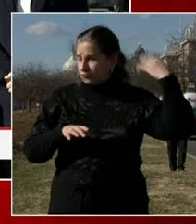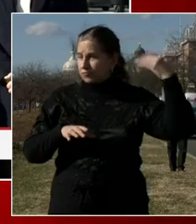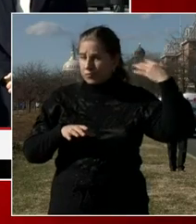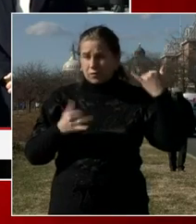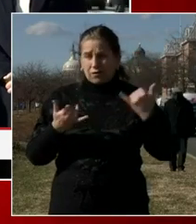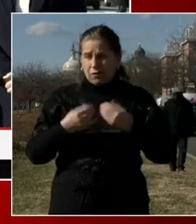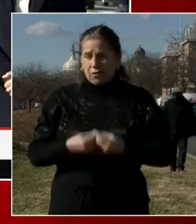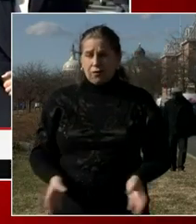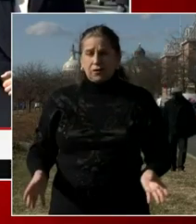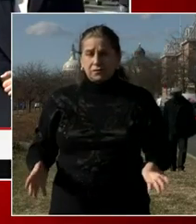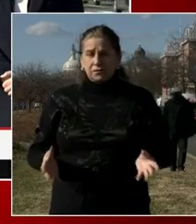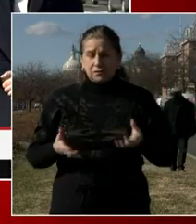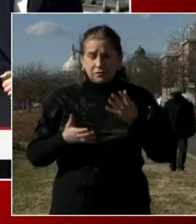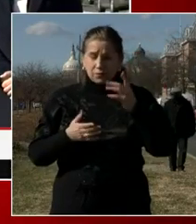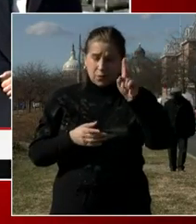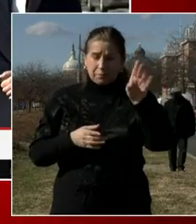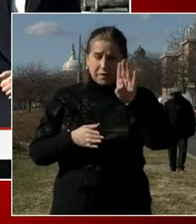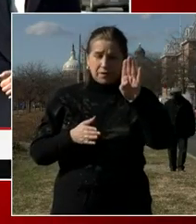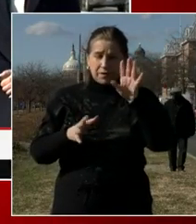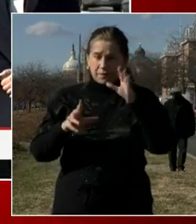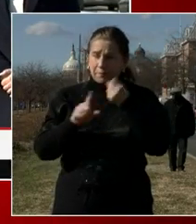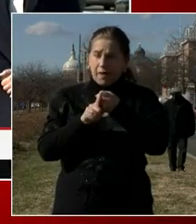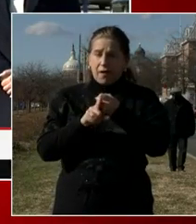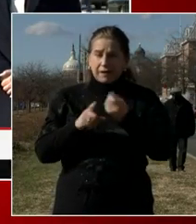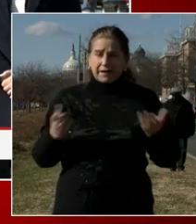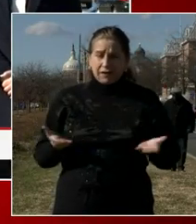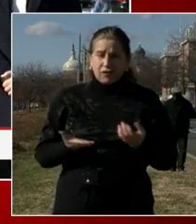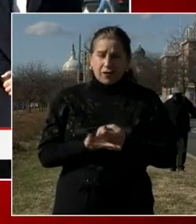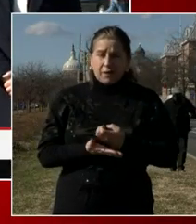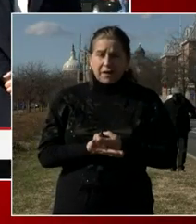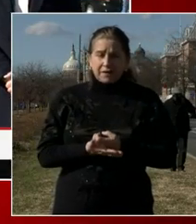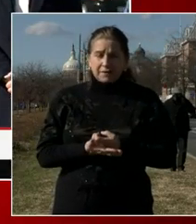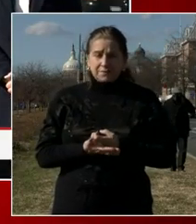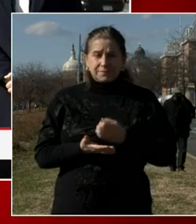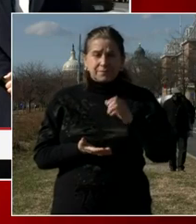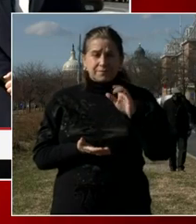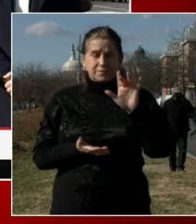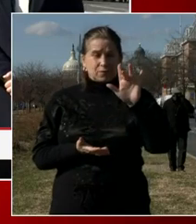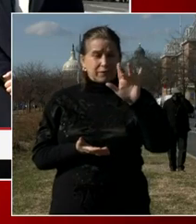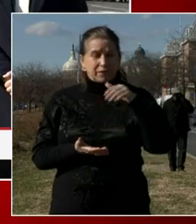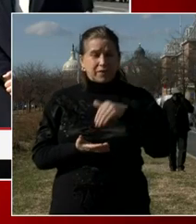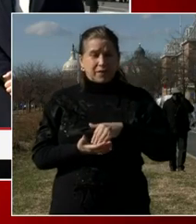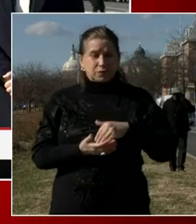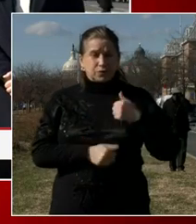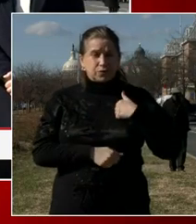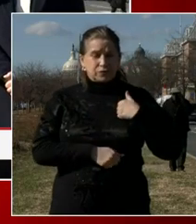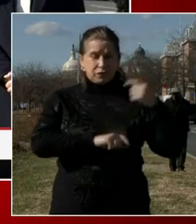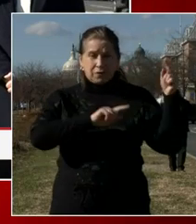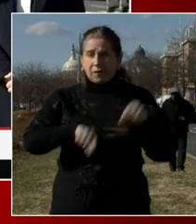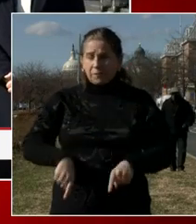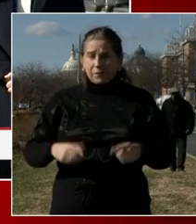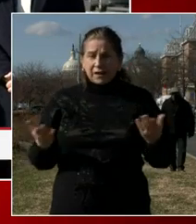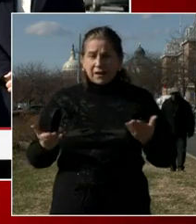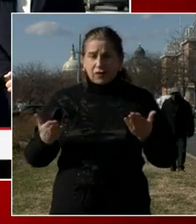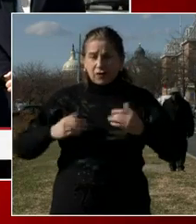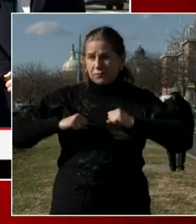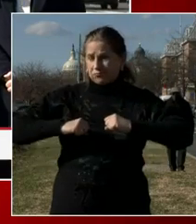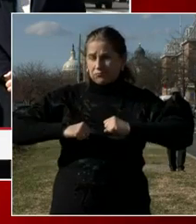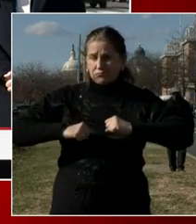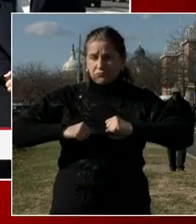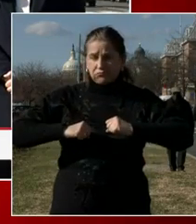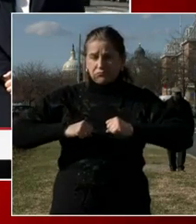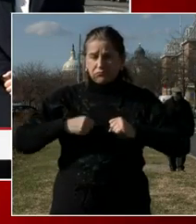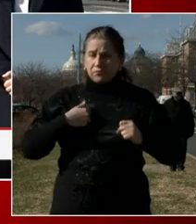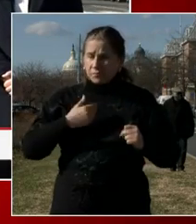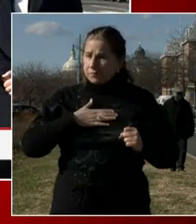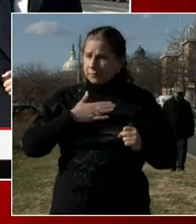troops in the city to make sure that we're safe. And we love for the fact that people come to Washington to exercise their First Amendment right. As